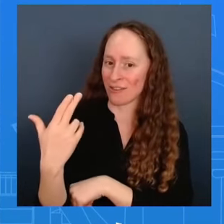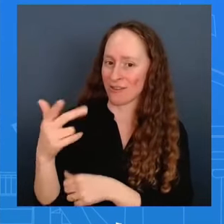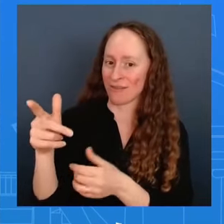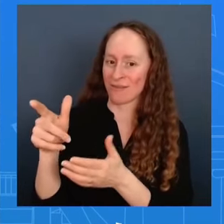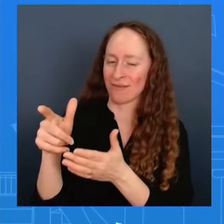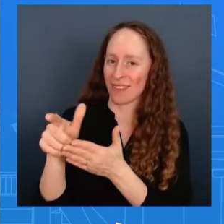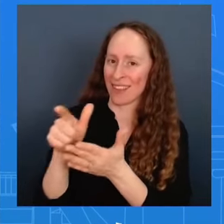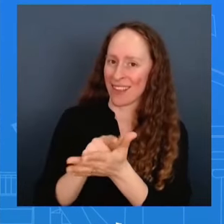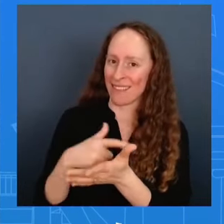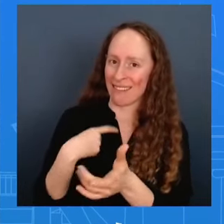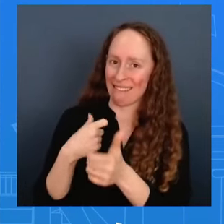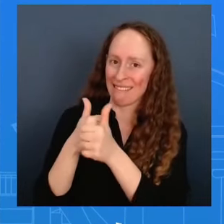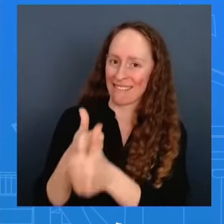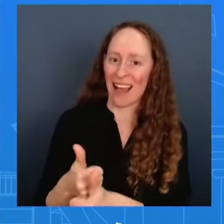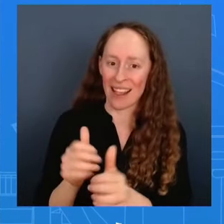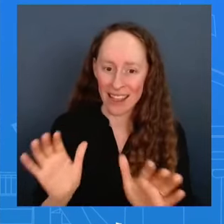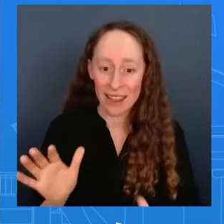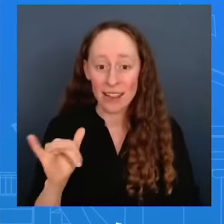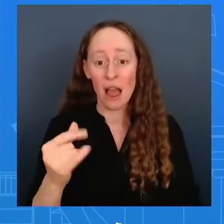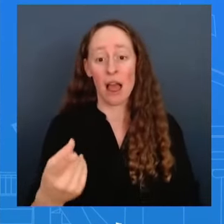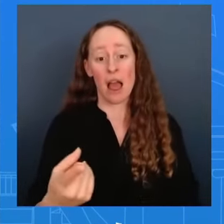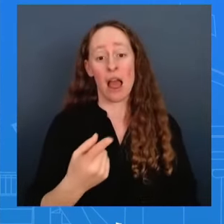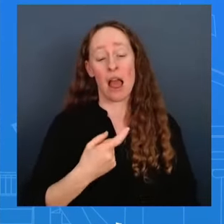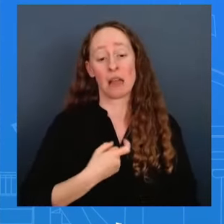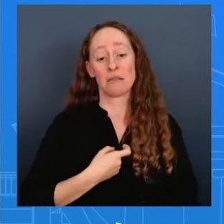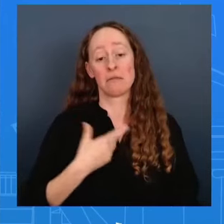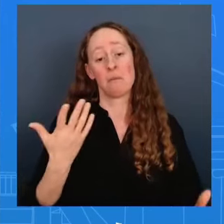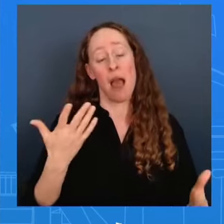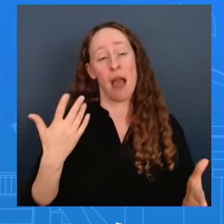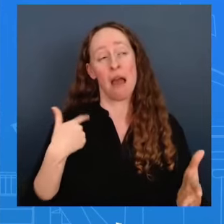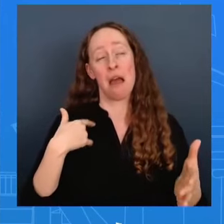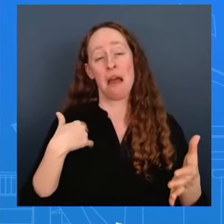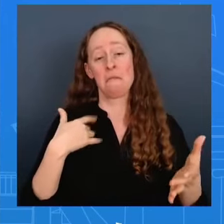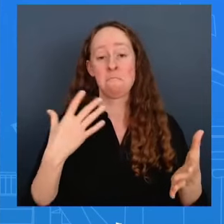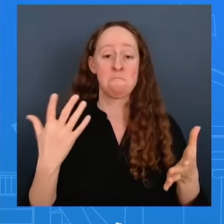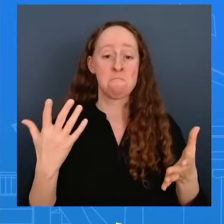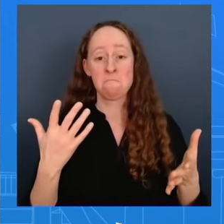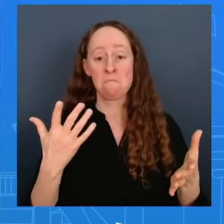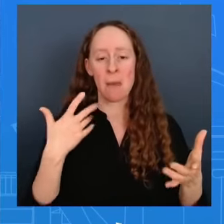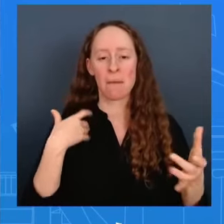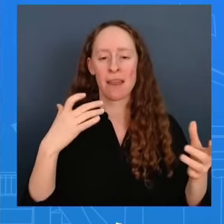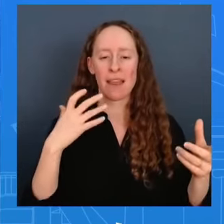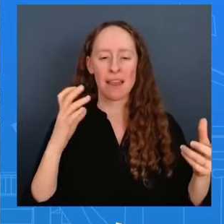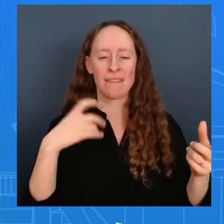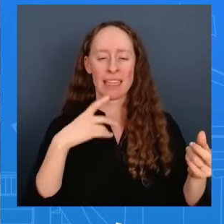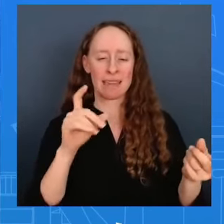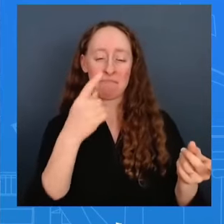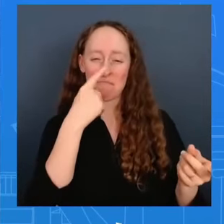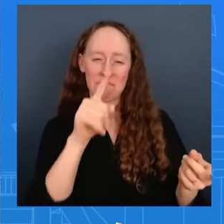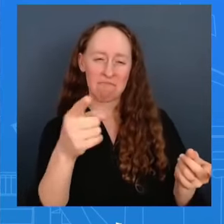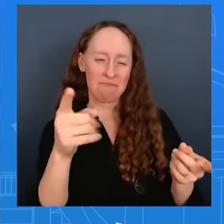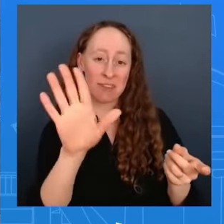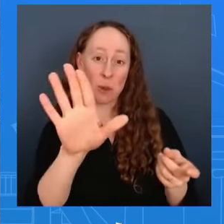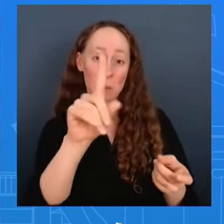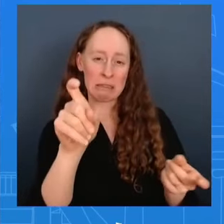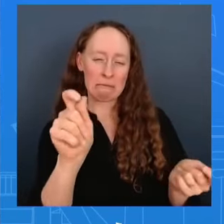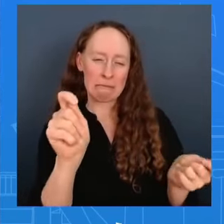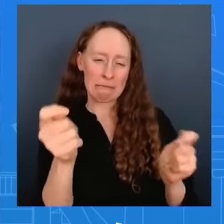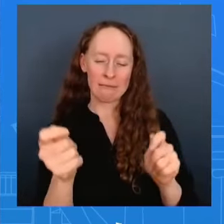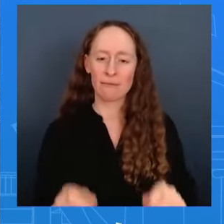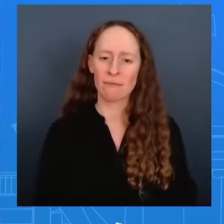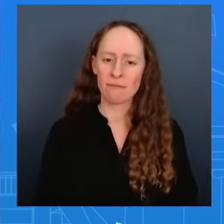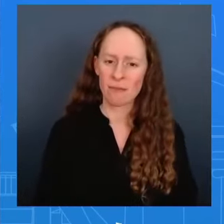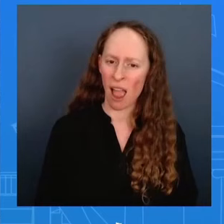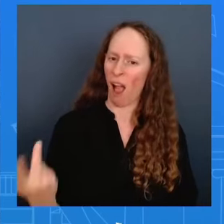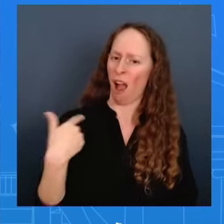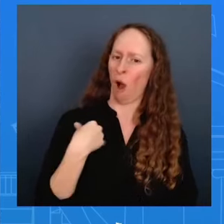to mean um or maybe i should ask you to rephrase your question sure i mean how do you respond to criticism that these tariffs are